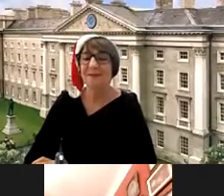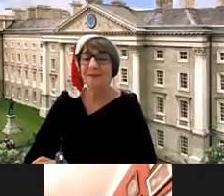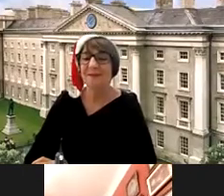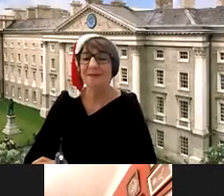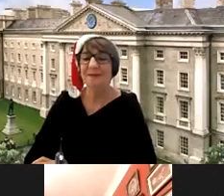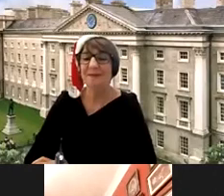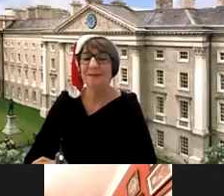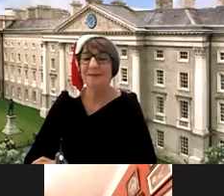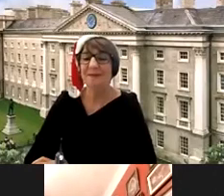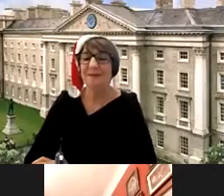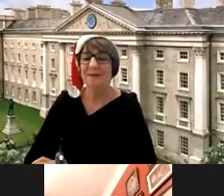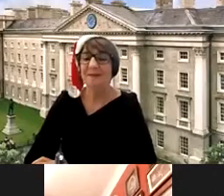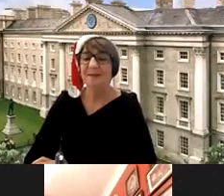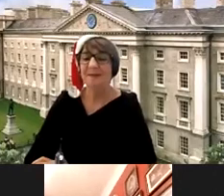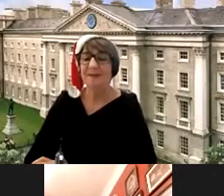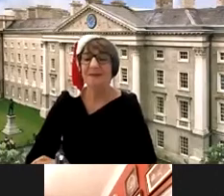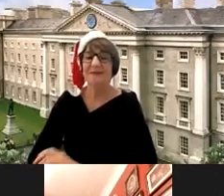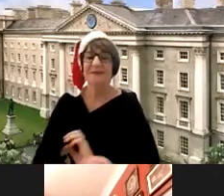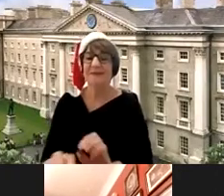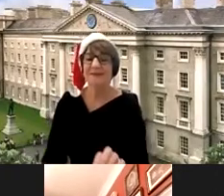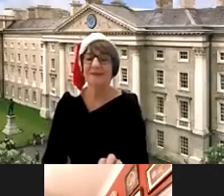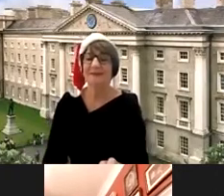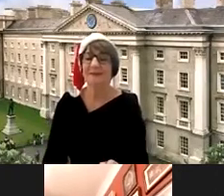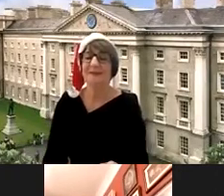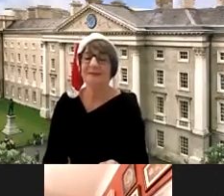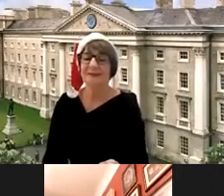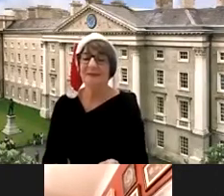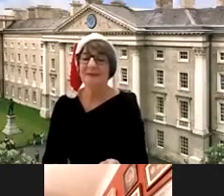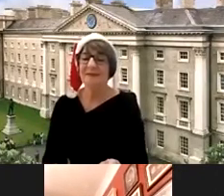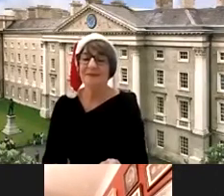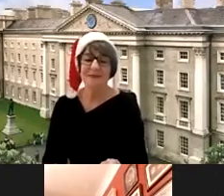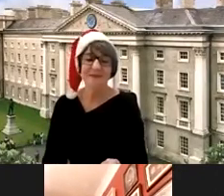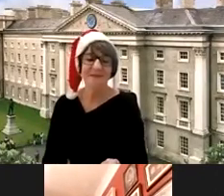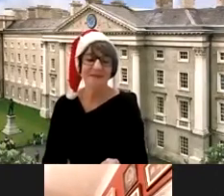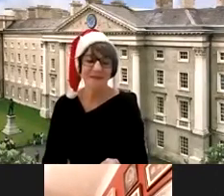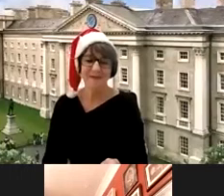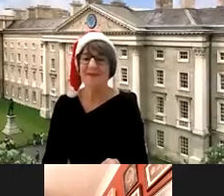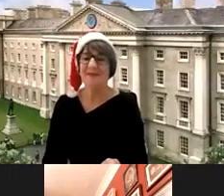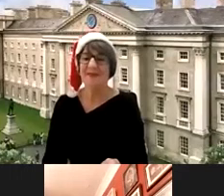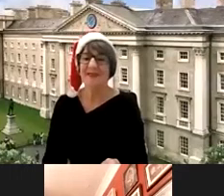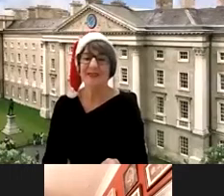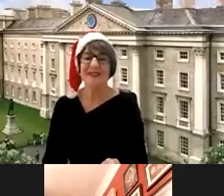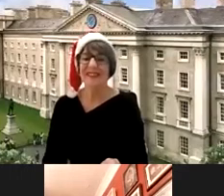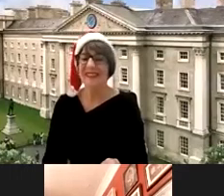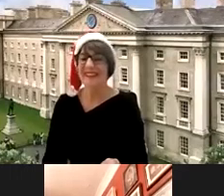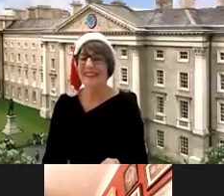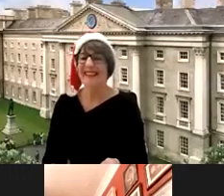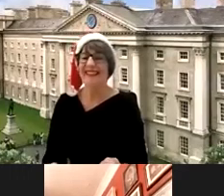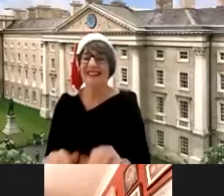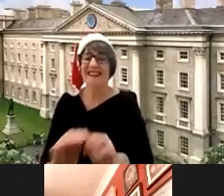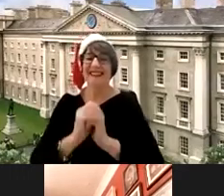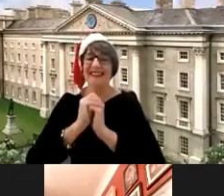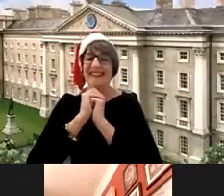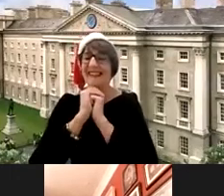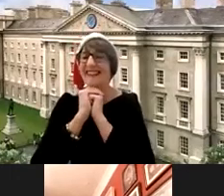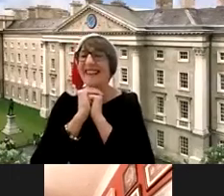me to talk to you today um hello everybody there and how are you doing doing great it's lovely